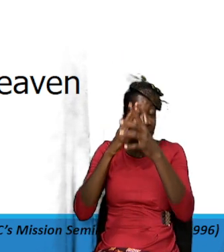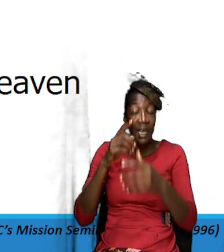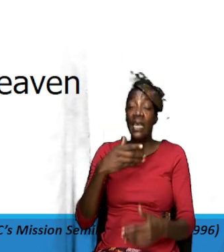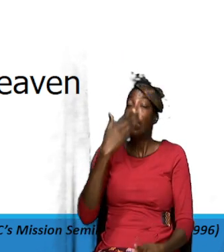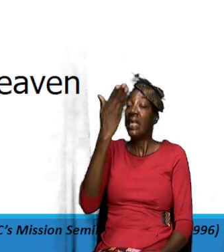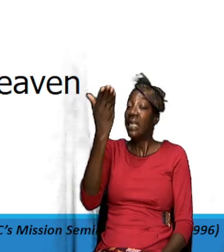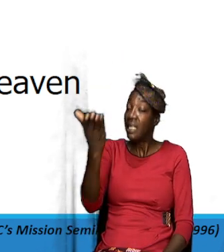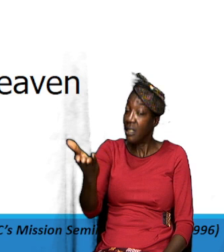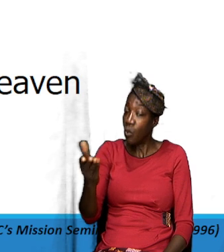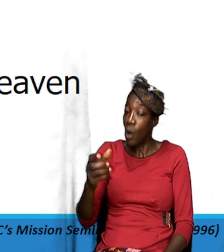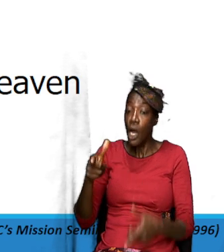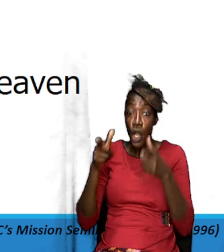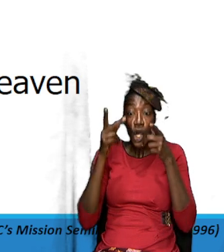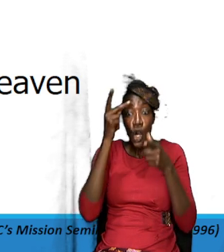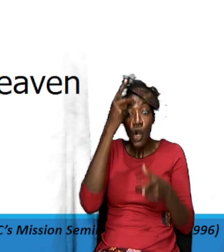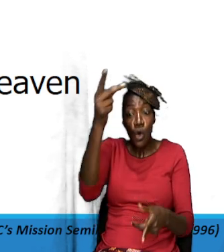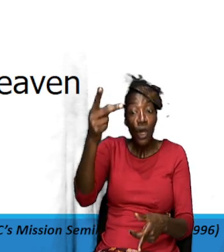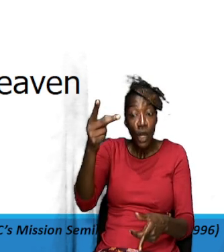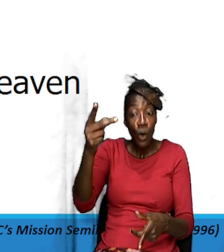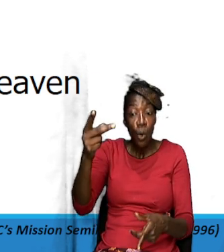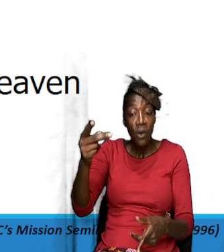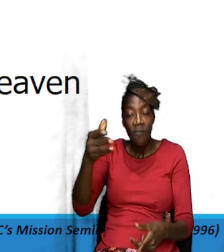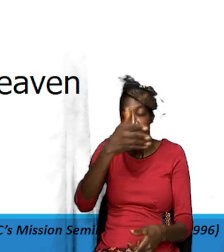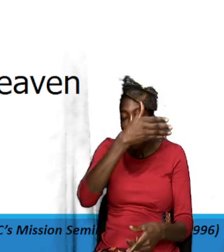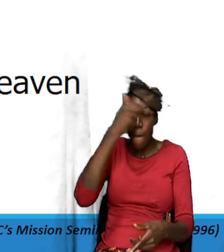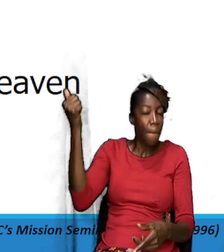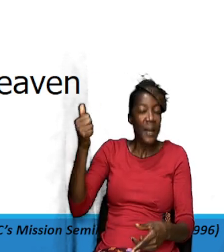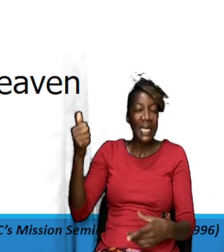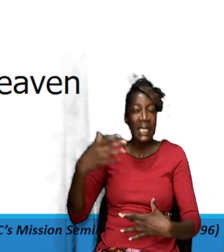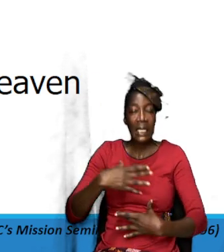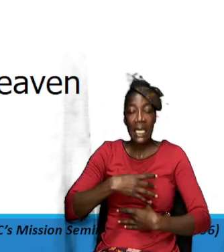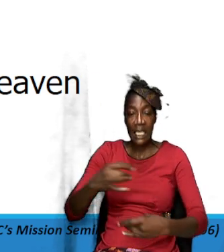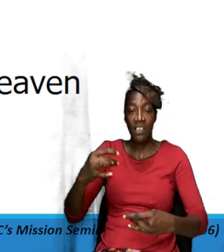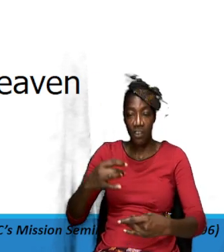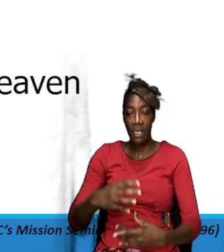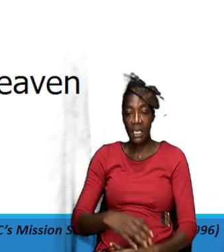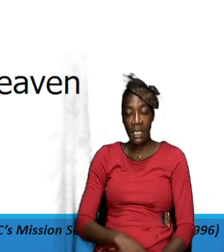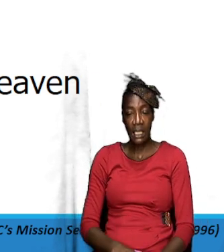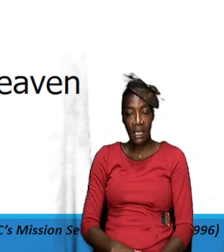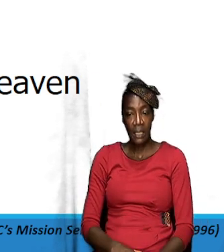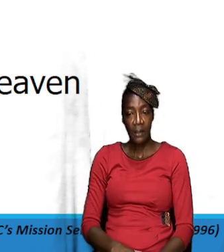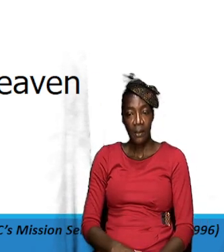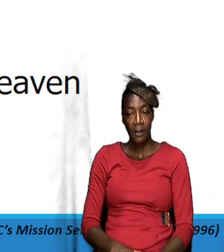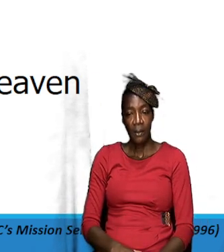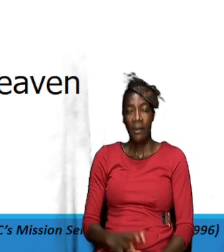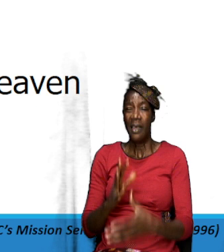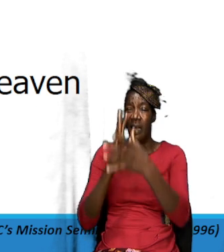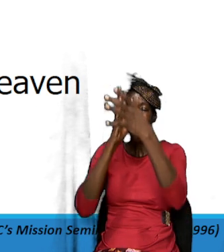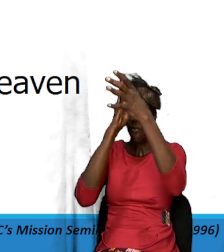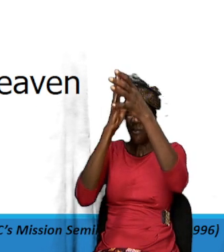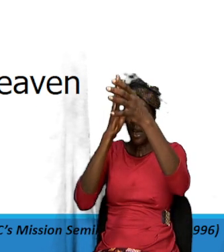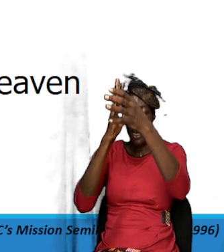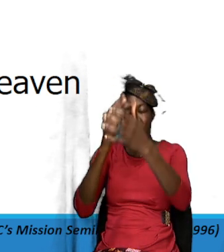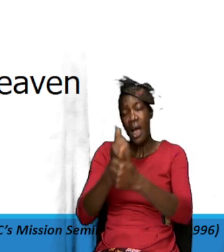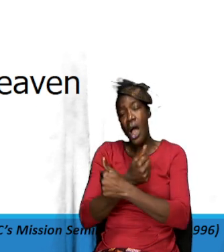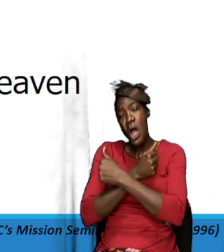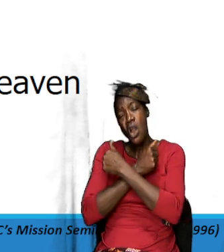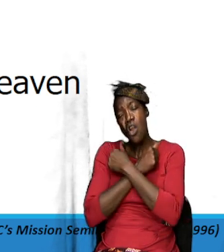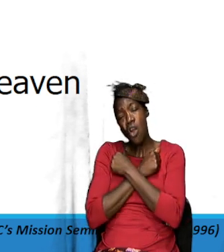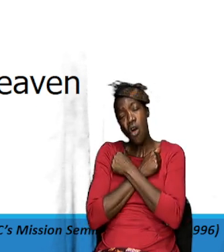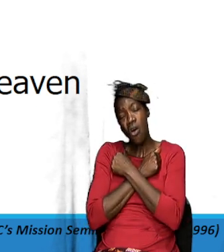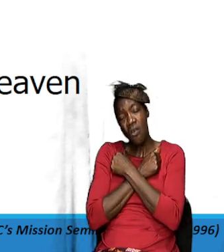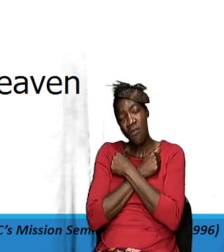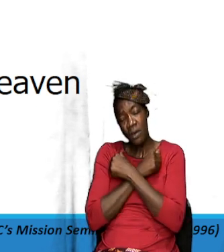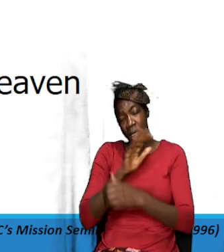looking out for our best interest a father you know naturally love his